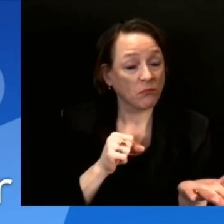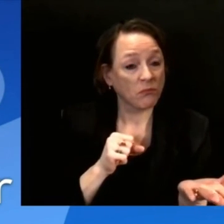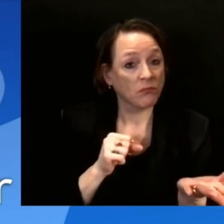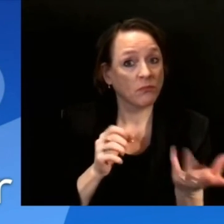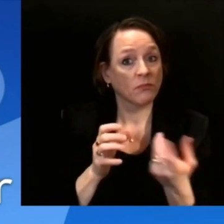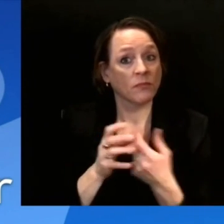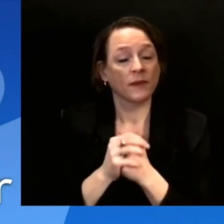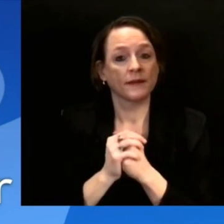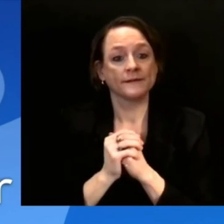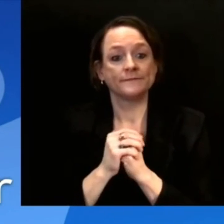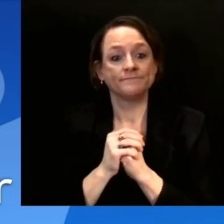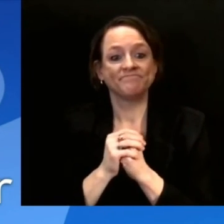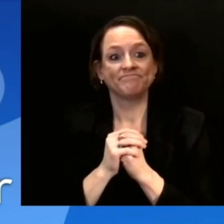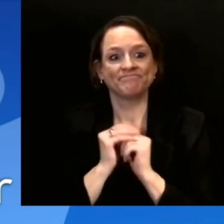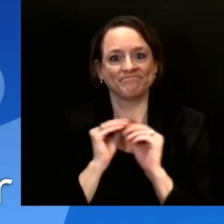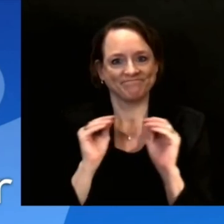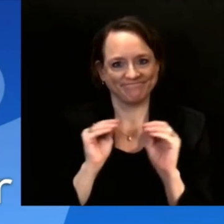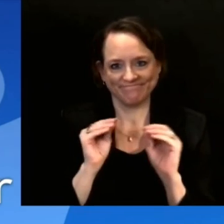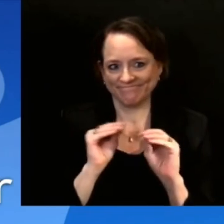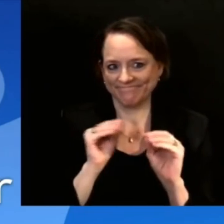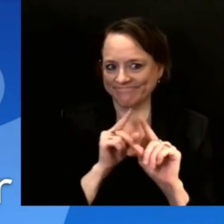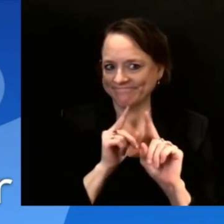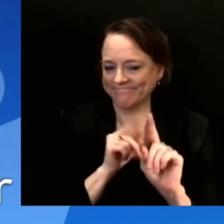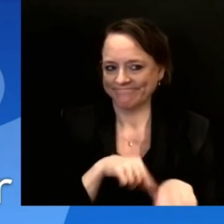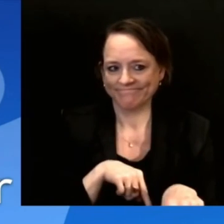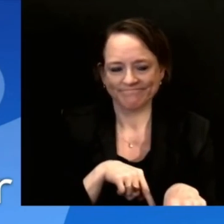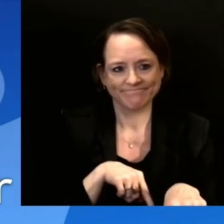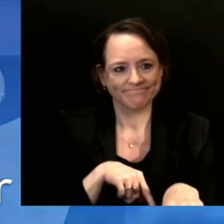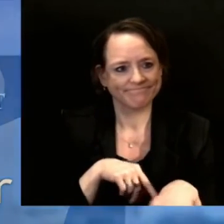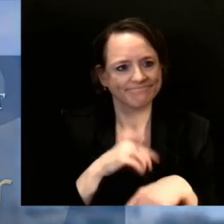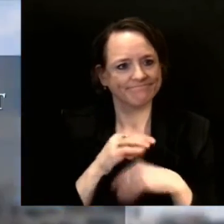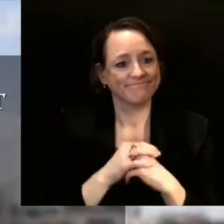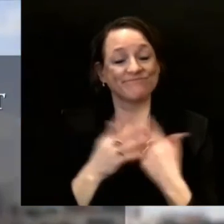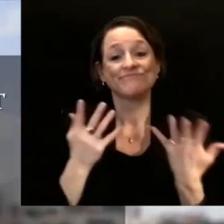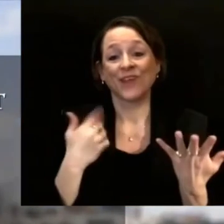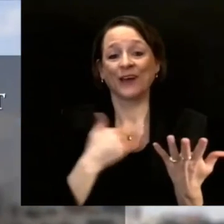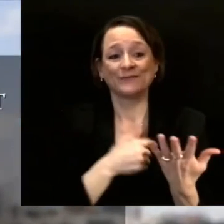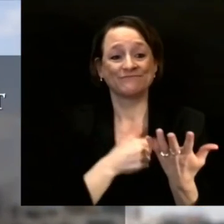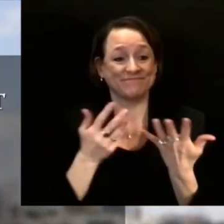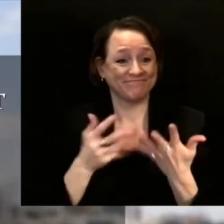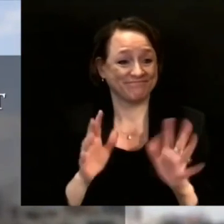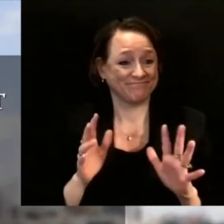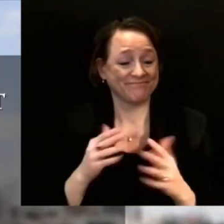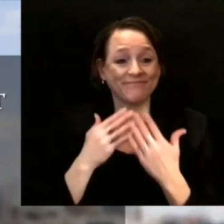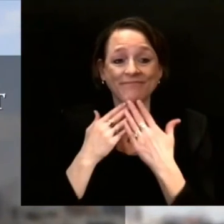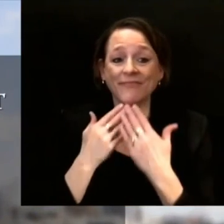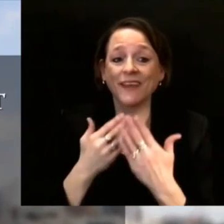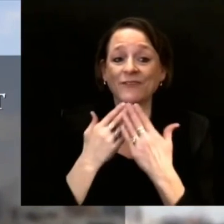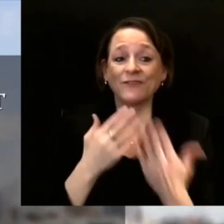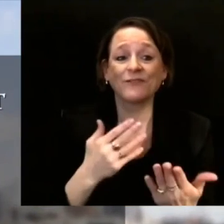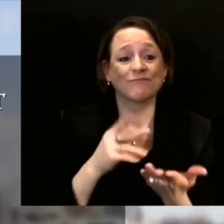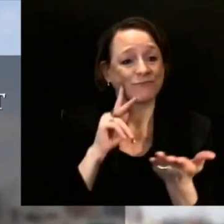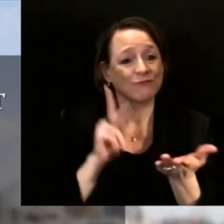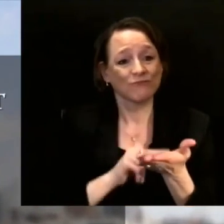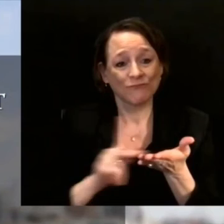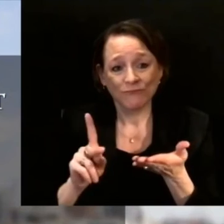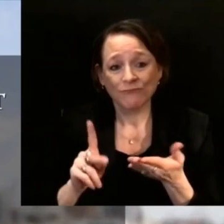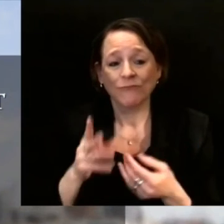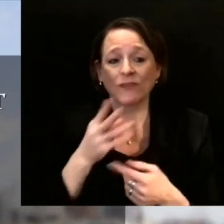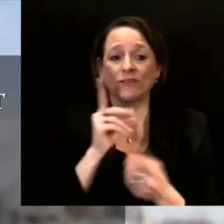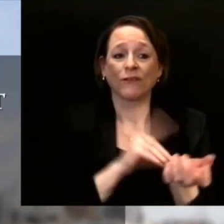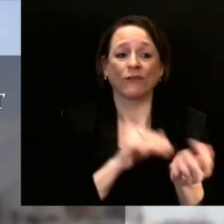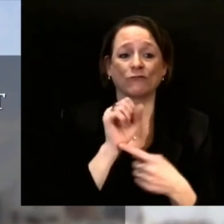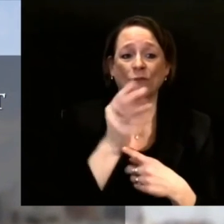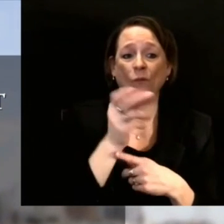All right. With that, we will wrap up today's briefing. We want to thank Deputy Secretary Julie Willems Van Dyke, Dr. Stephanie Schauer, and